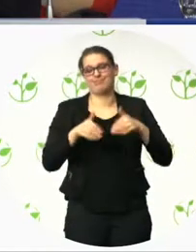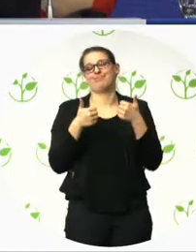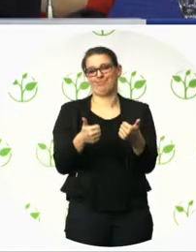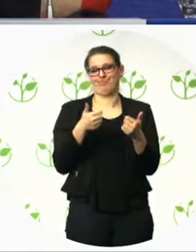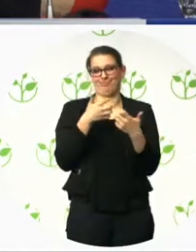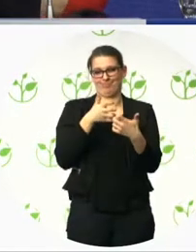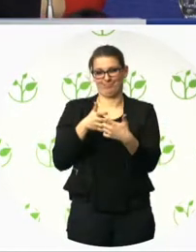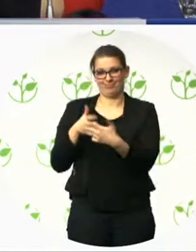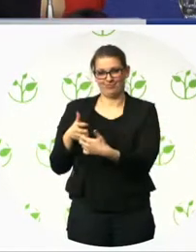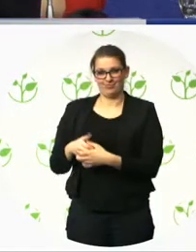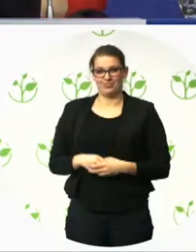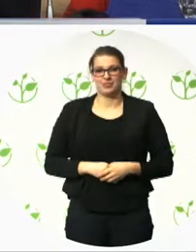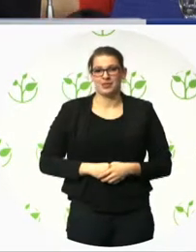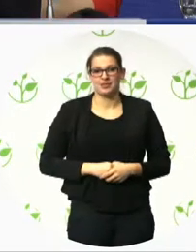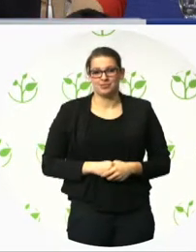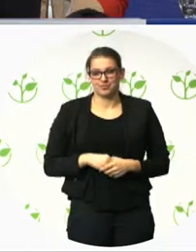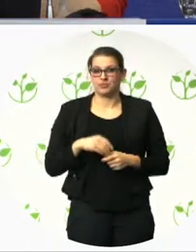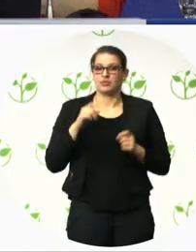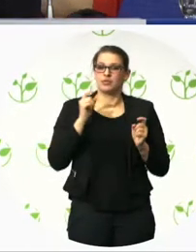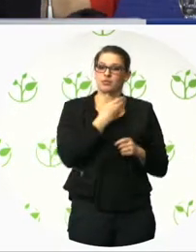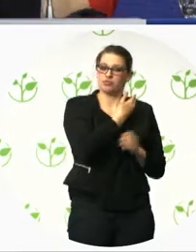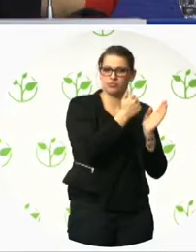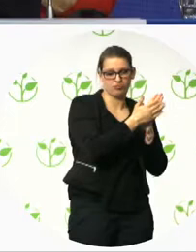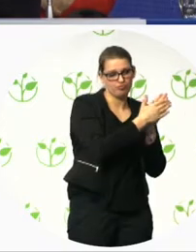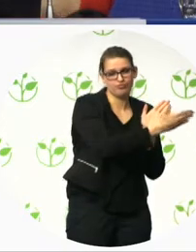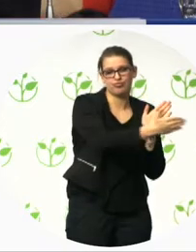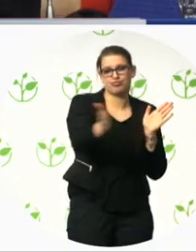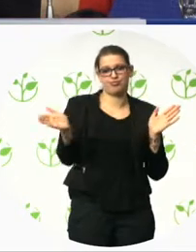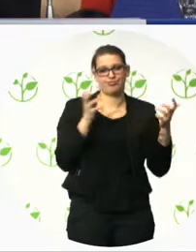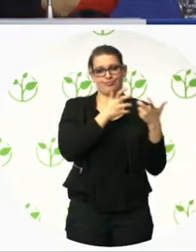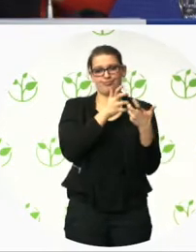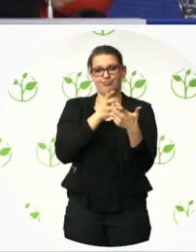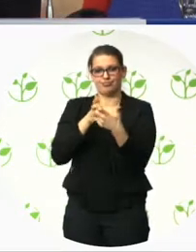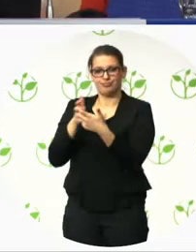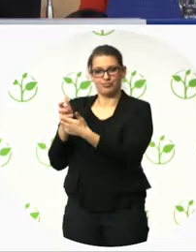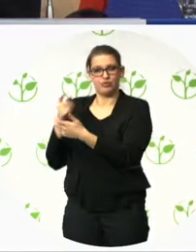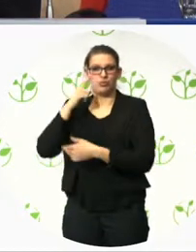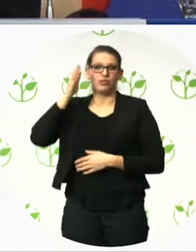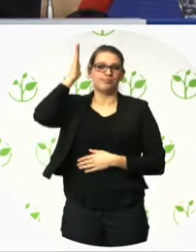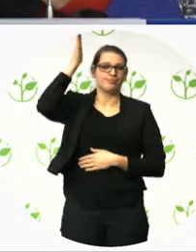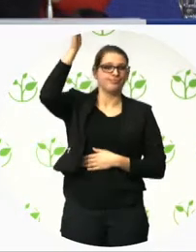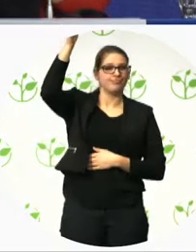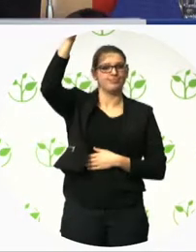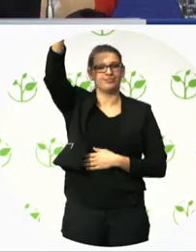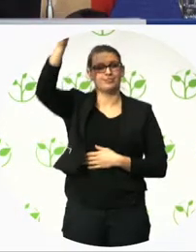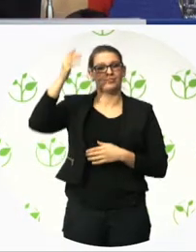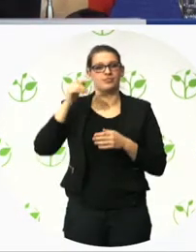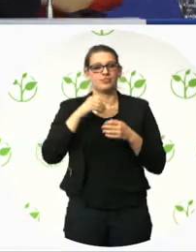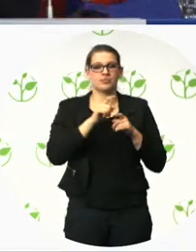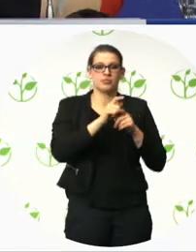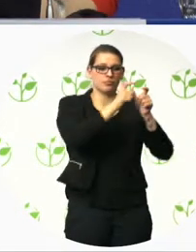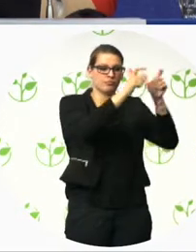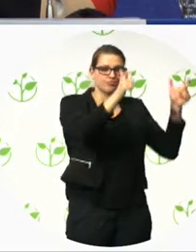organisations of persons with disabilities and the Council on Disability will monitor them better and more active